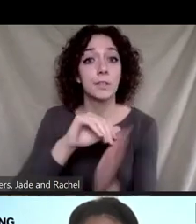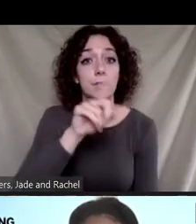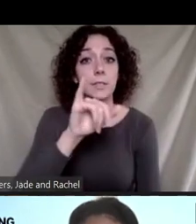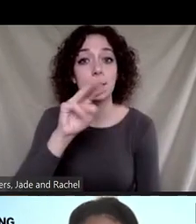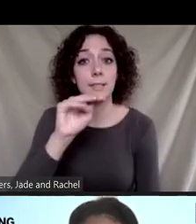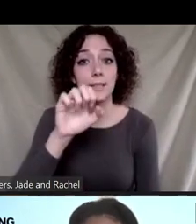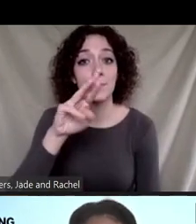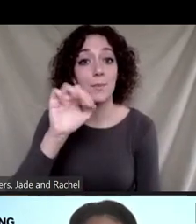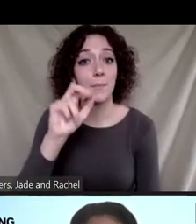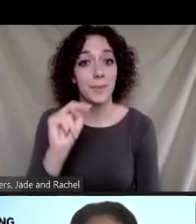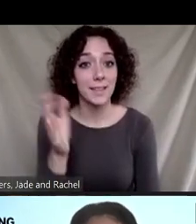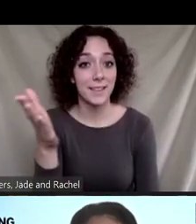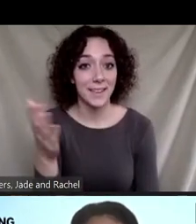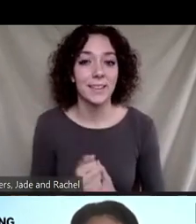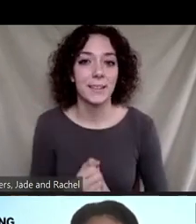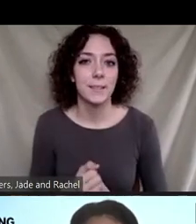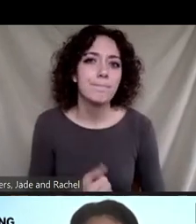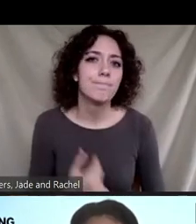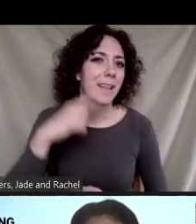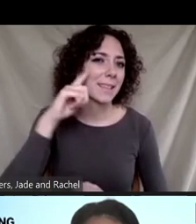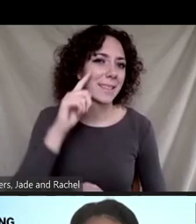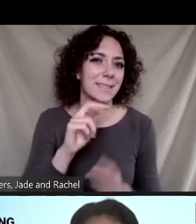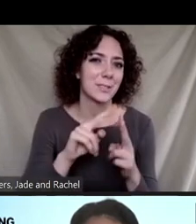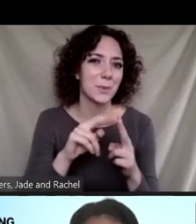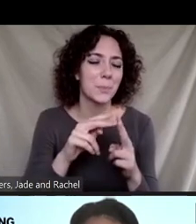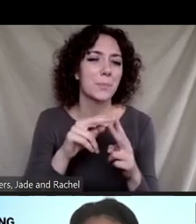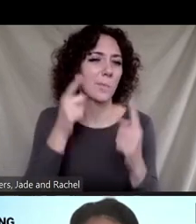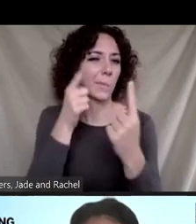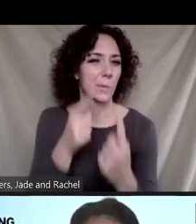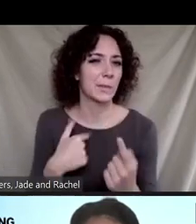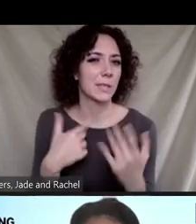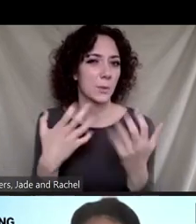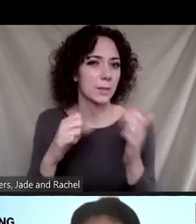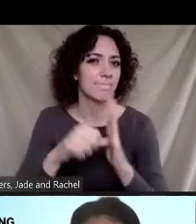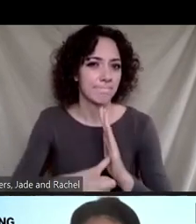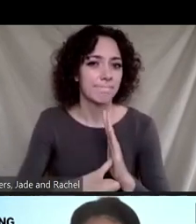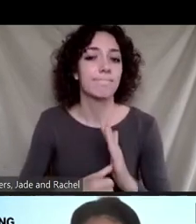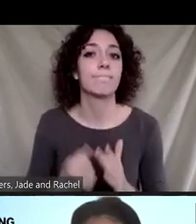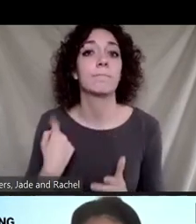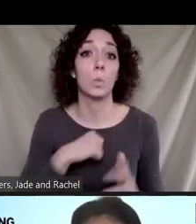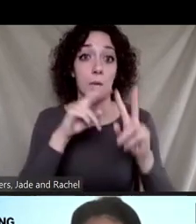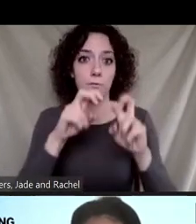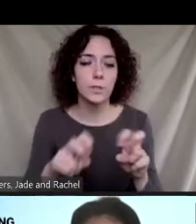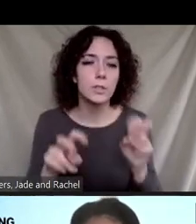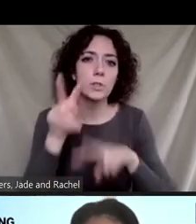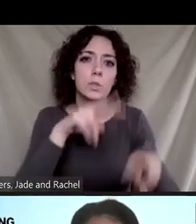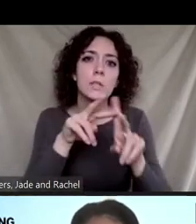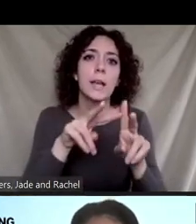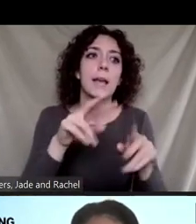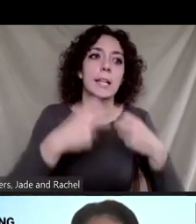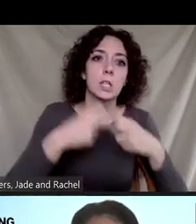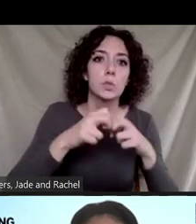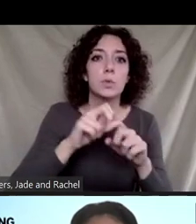Great. So I think there's a couple of points I want to make on this. One is we've done research to look at issues of environment and